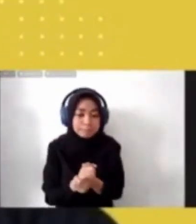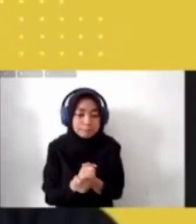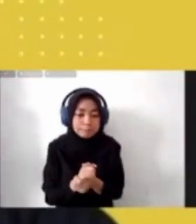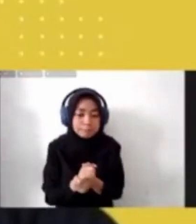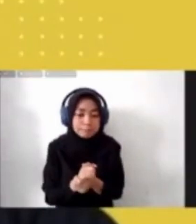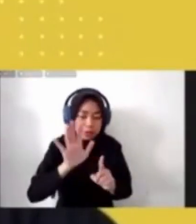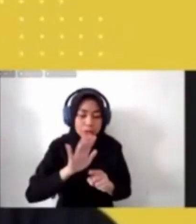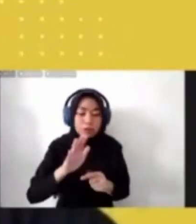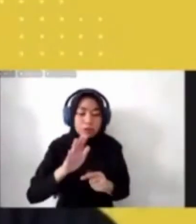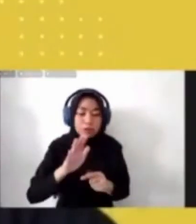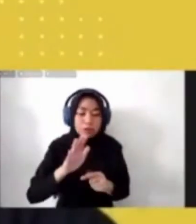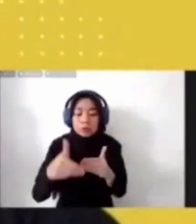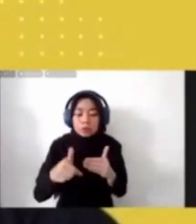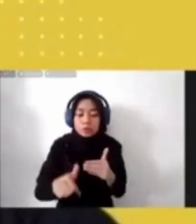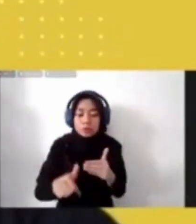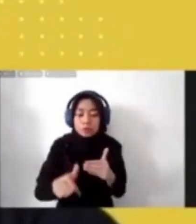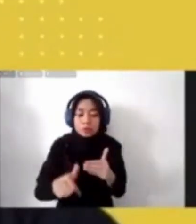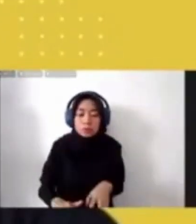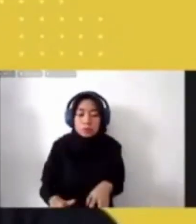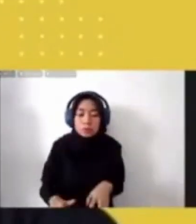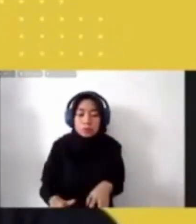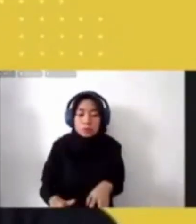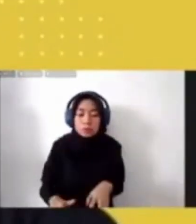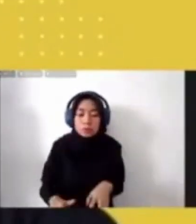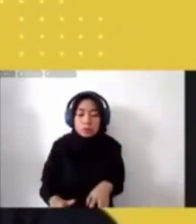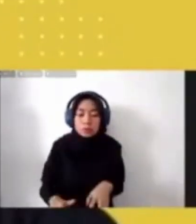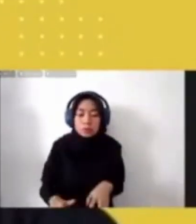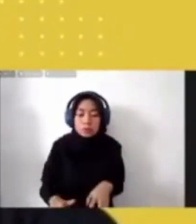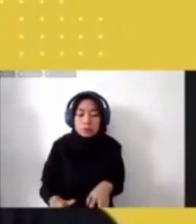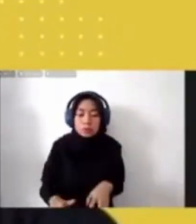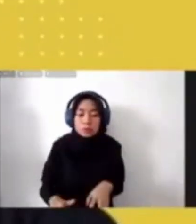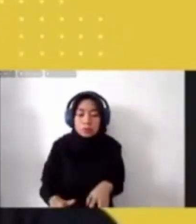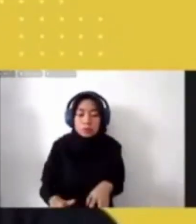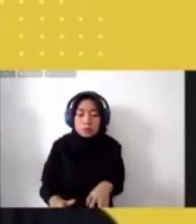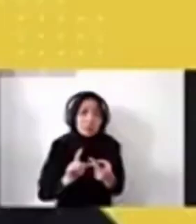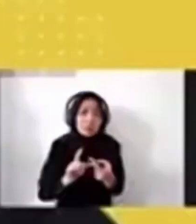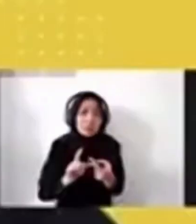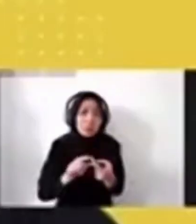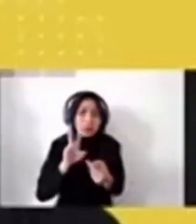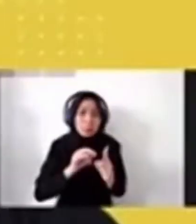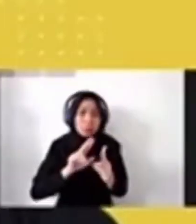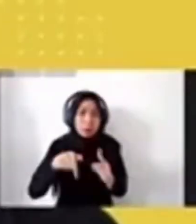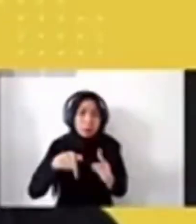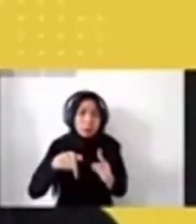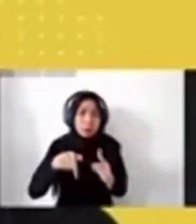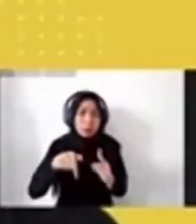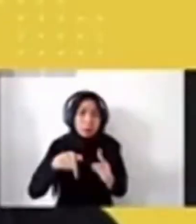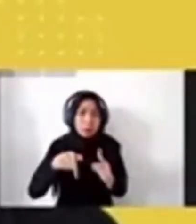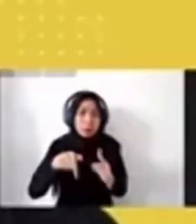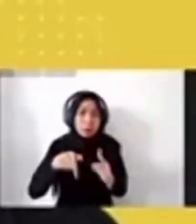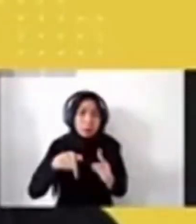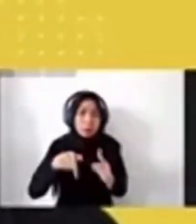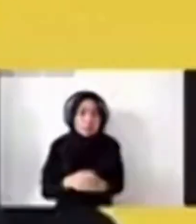Arts, Role of Institutions in 2014 to 2017. His book, Kurasi dan Kuasa on